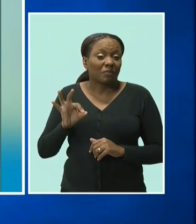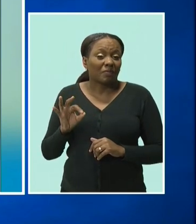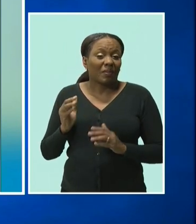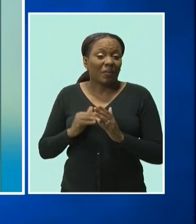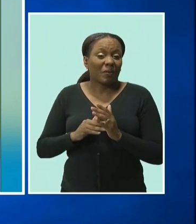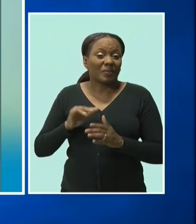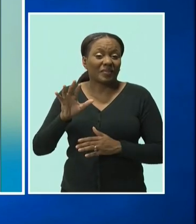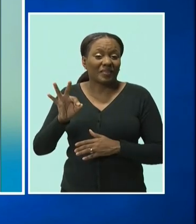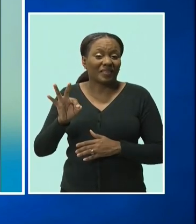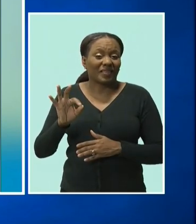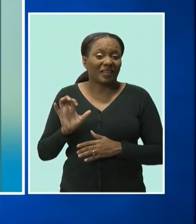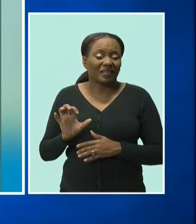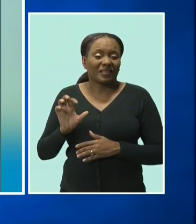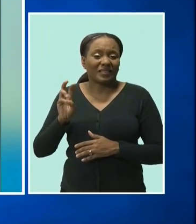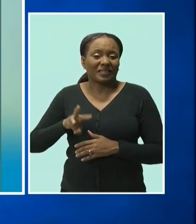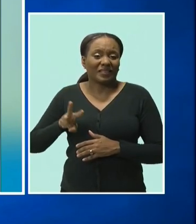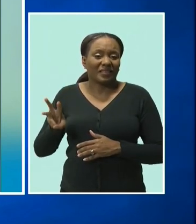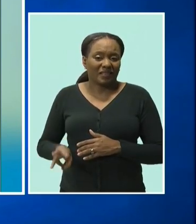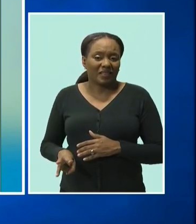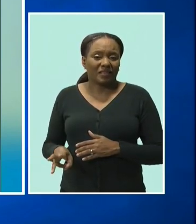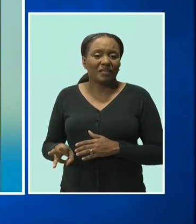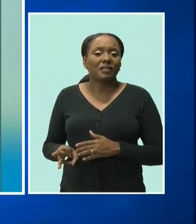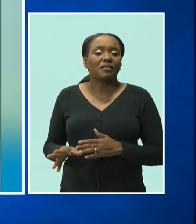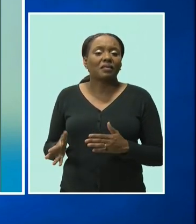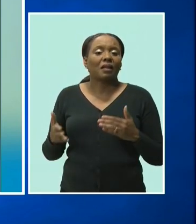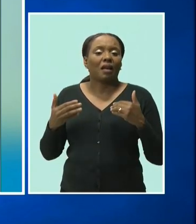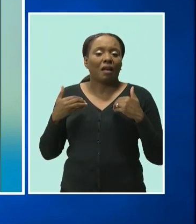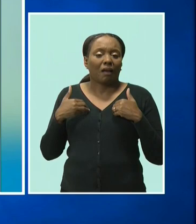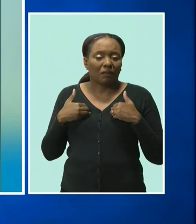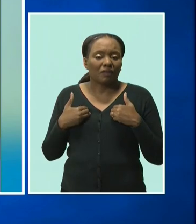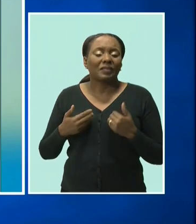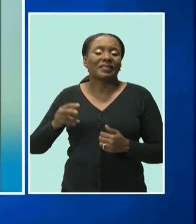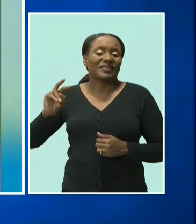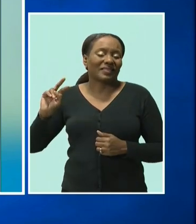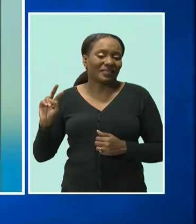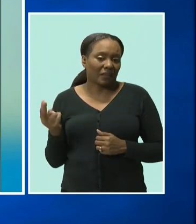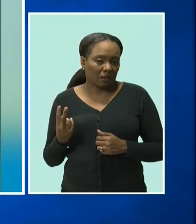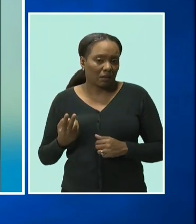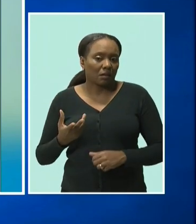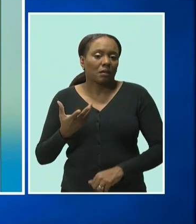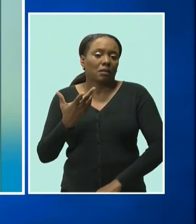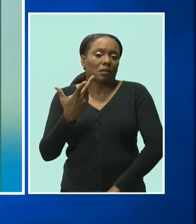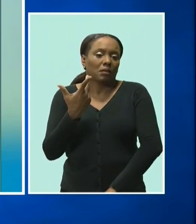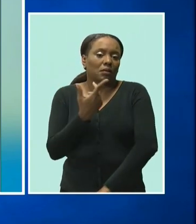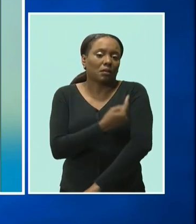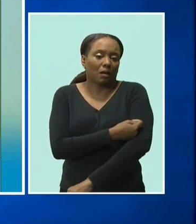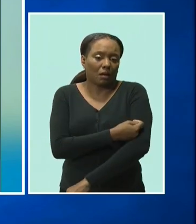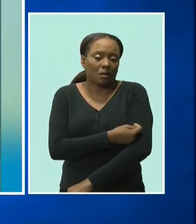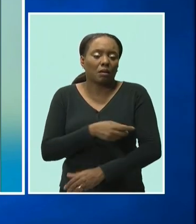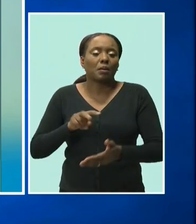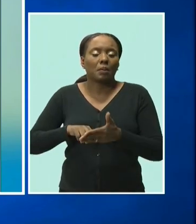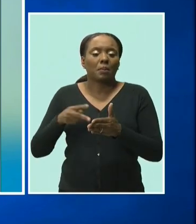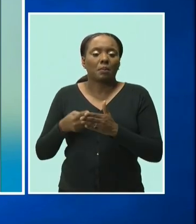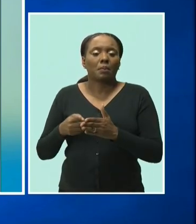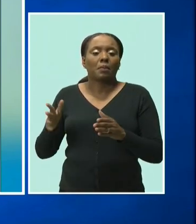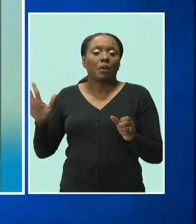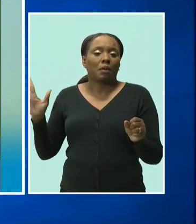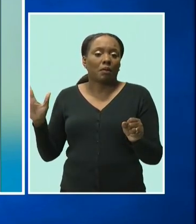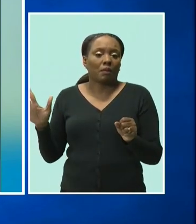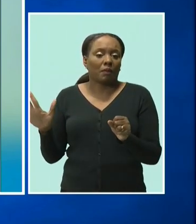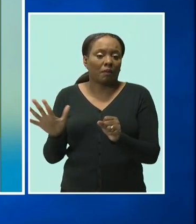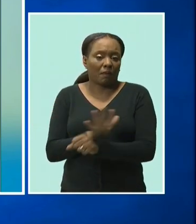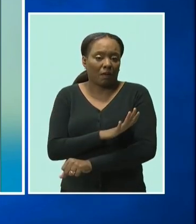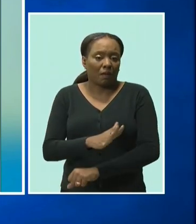129,966 people, which is 48% of the total population or 57